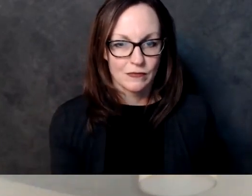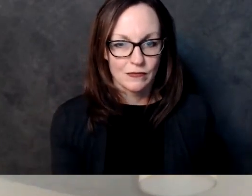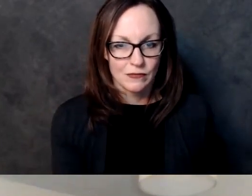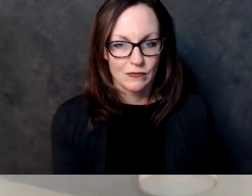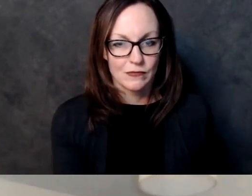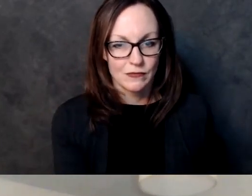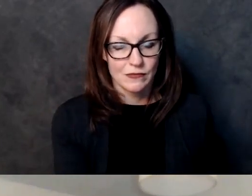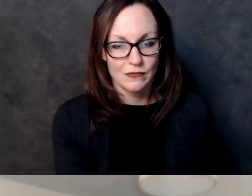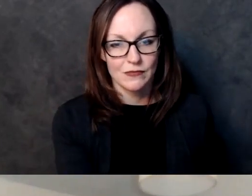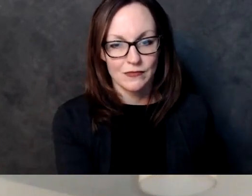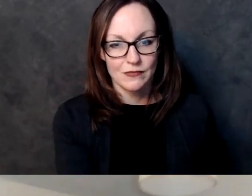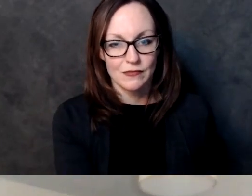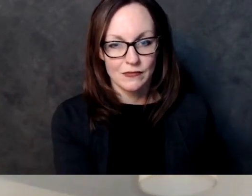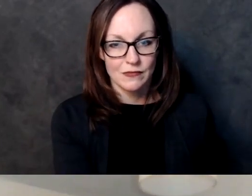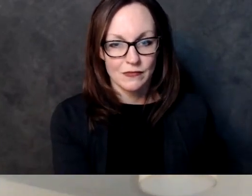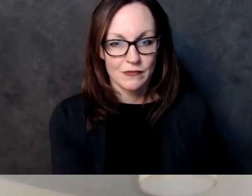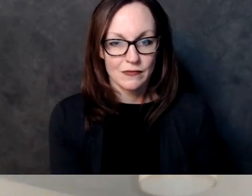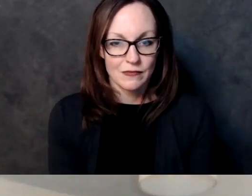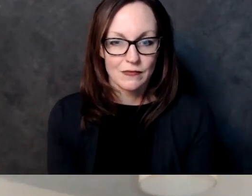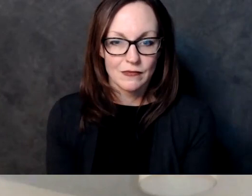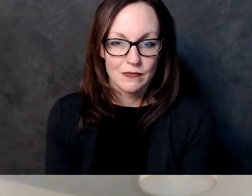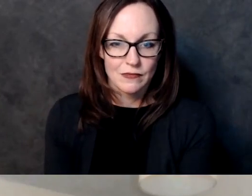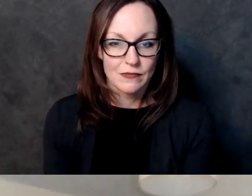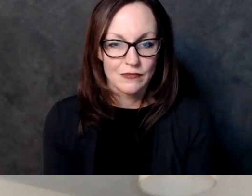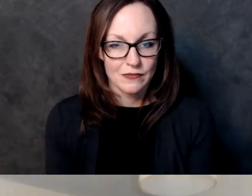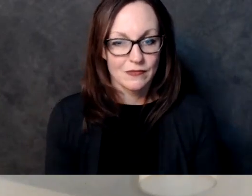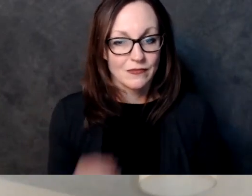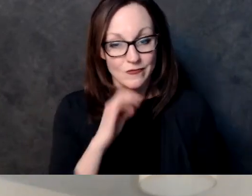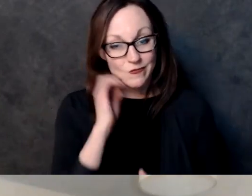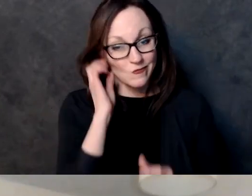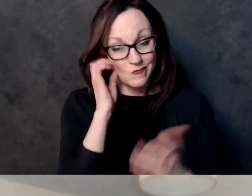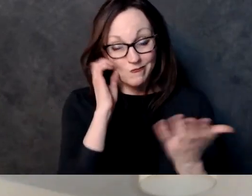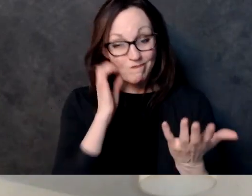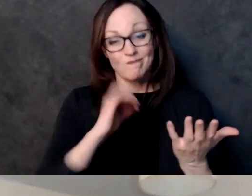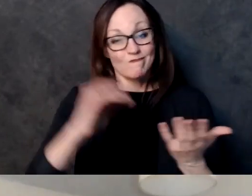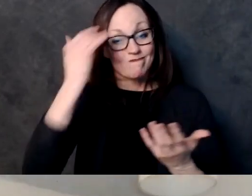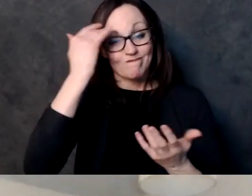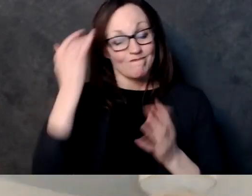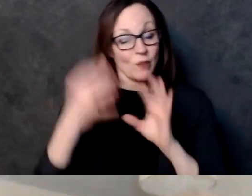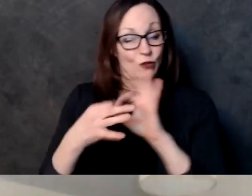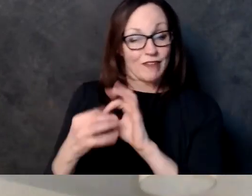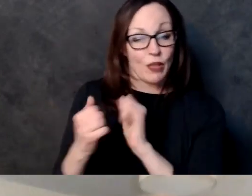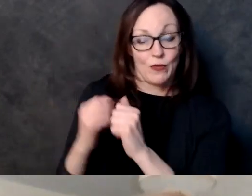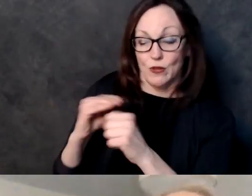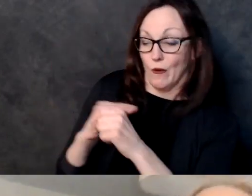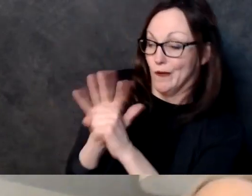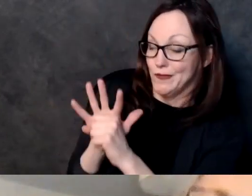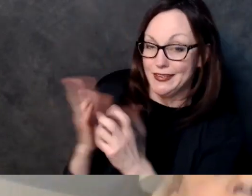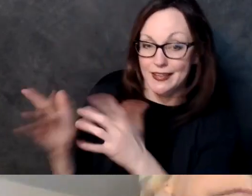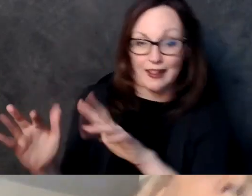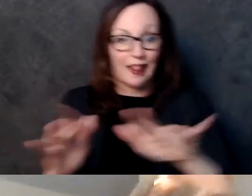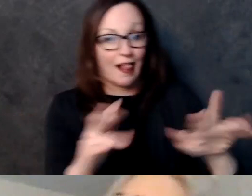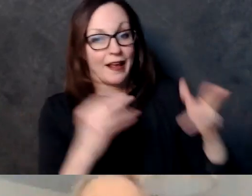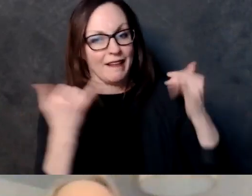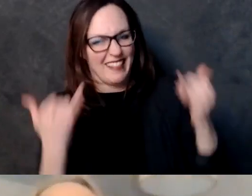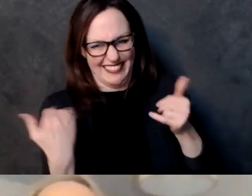uh the the u.s census bureau should release wisconsin's data collected in the 2020 census uh the commission will